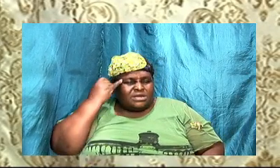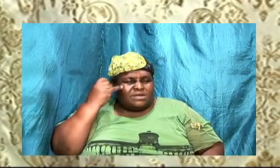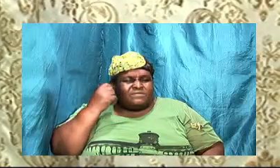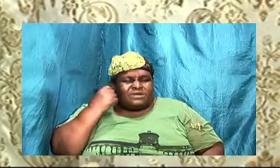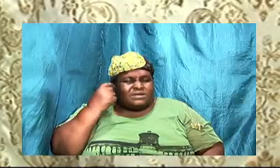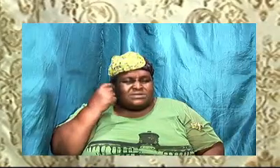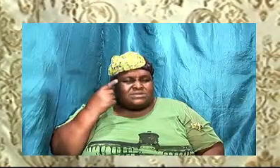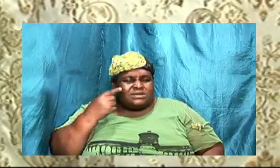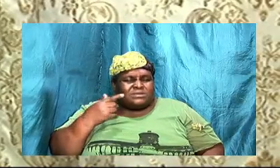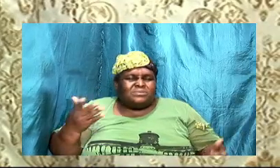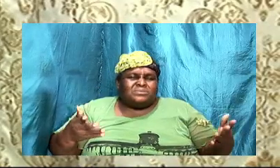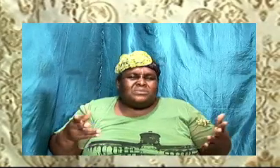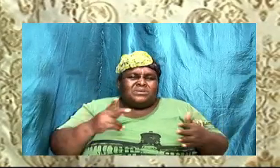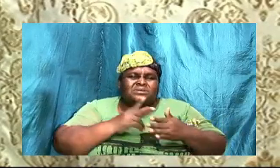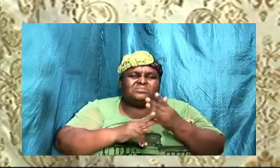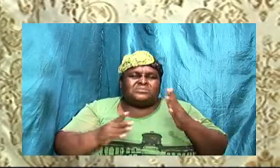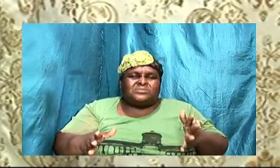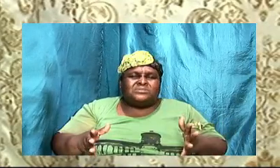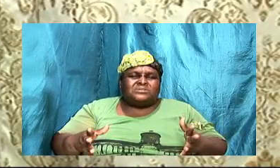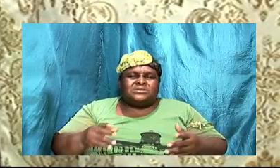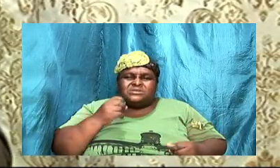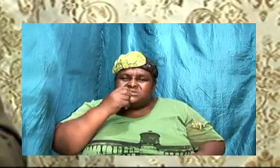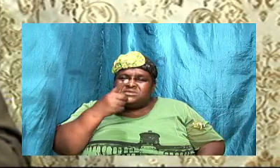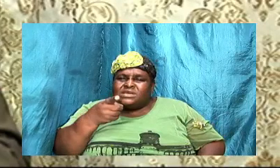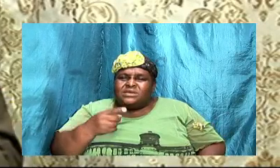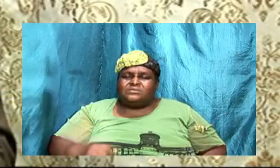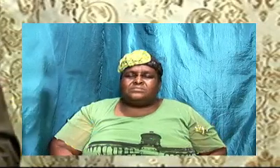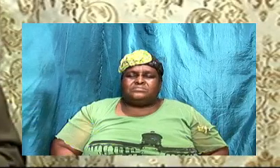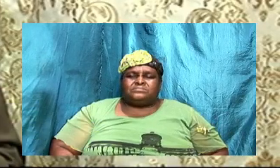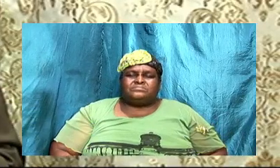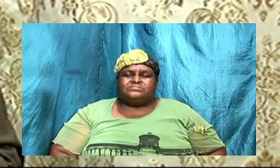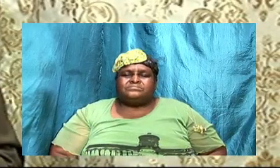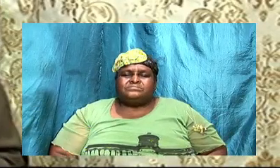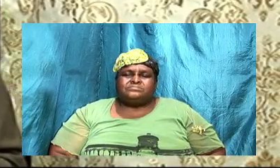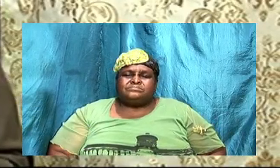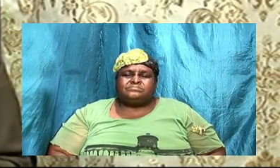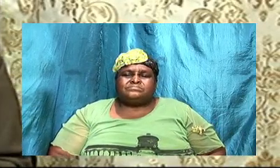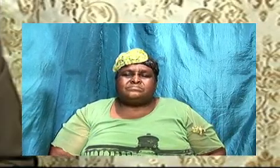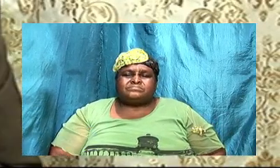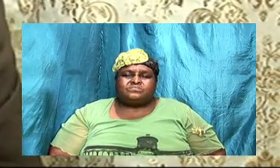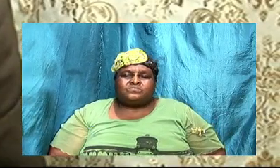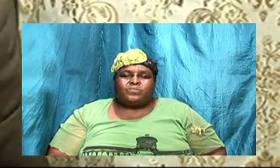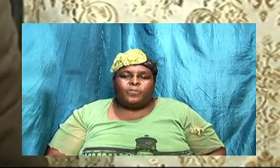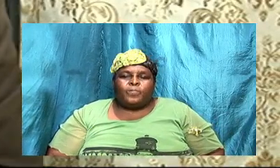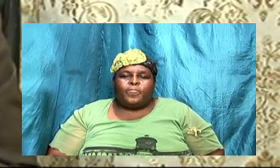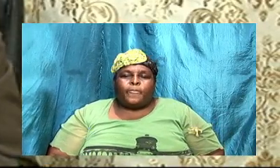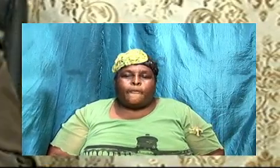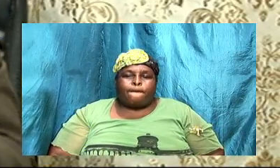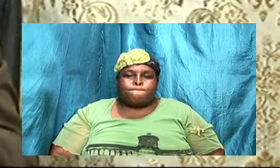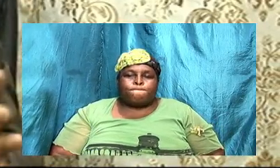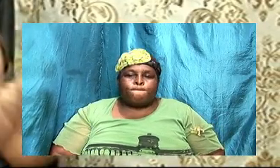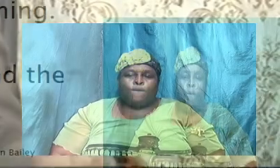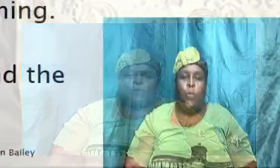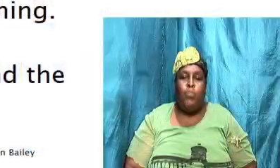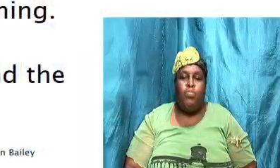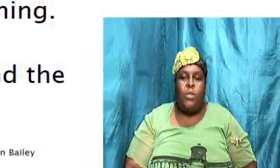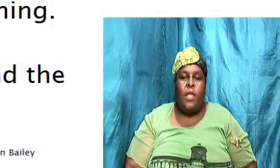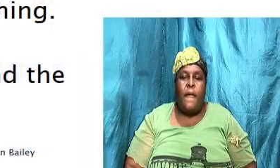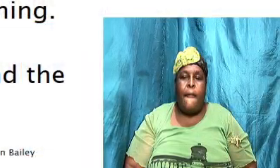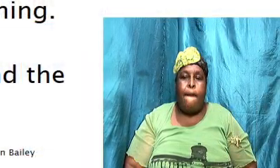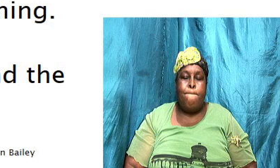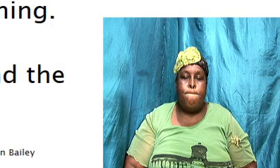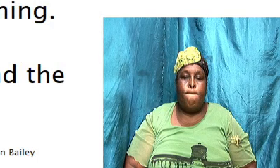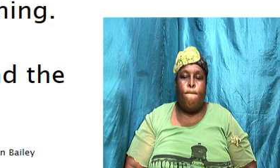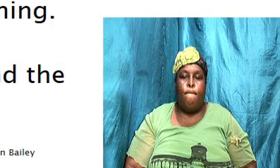the feedback is important alright the next slide alright so this is where I really want to get at now